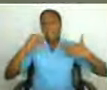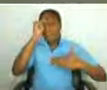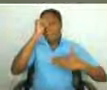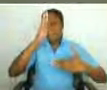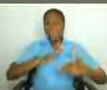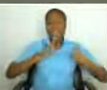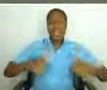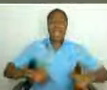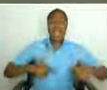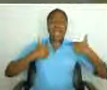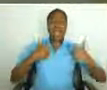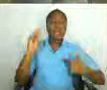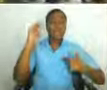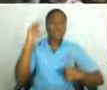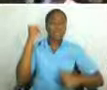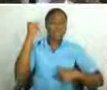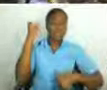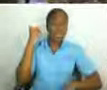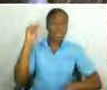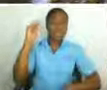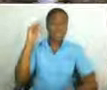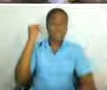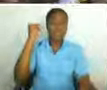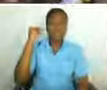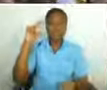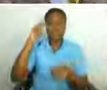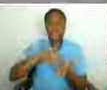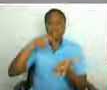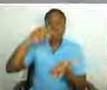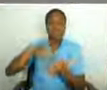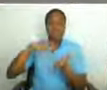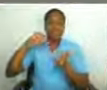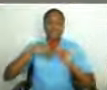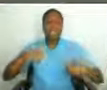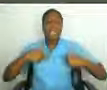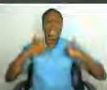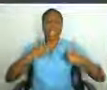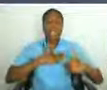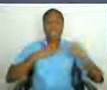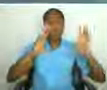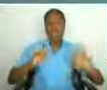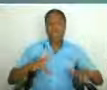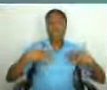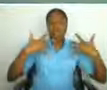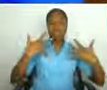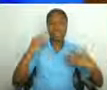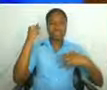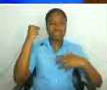Somebody say, Jump up, say, yeah. What we gonna do? Live my life. Live my life. Live Thank